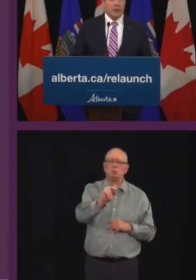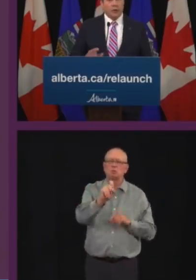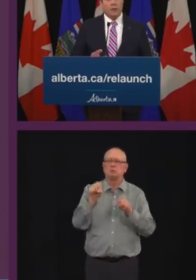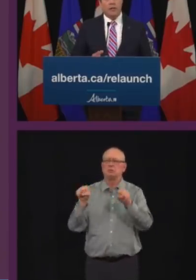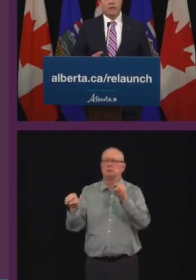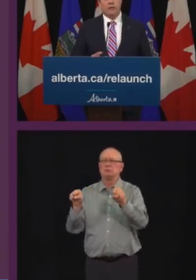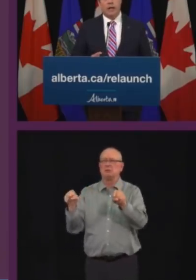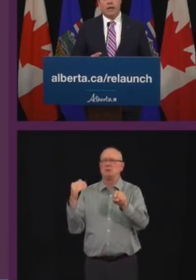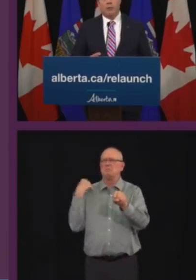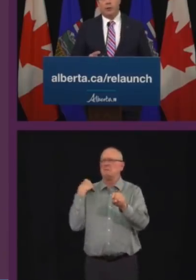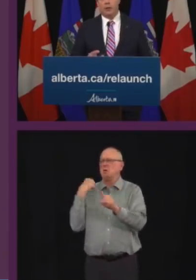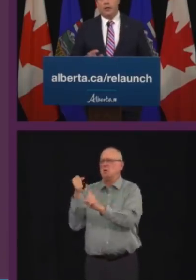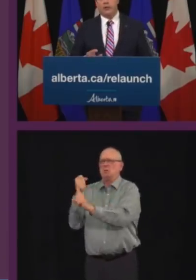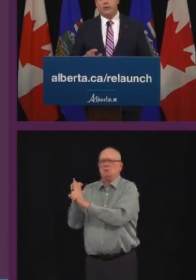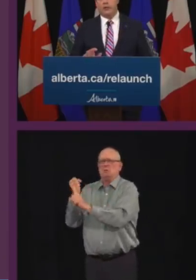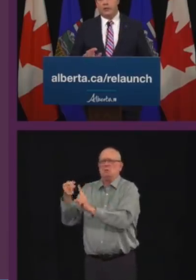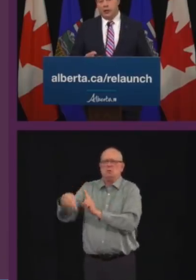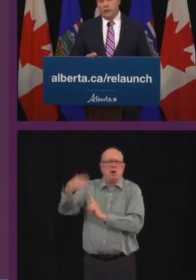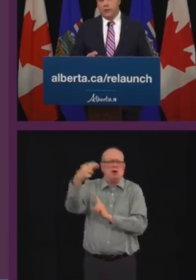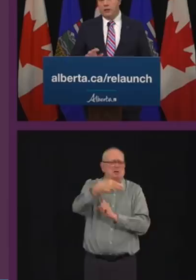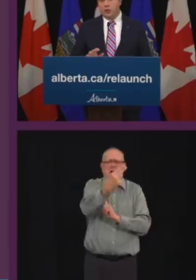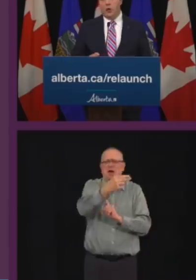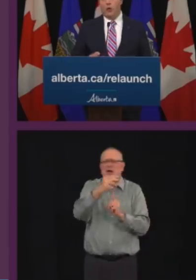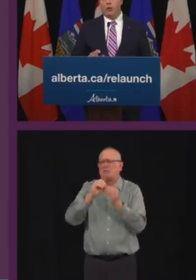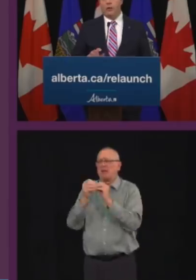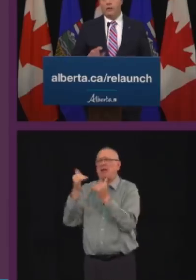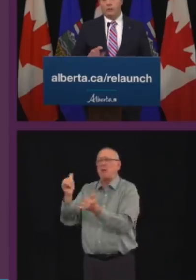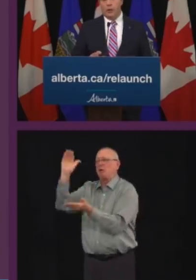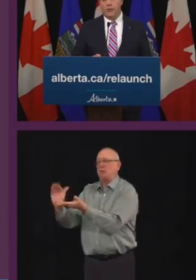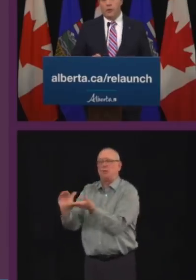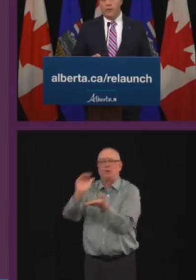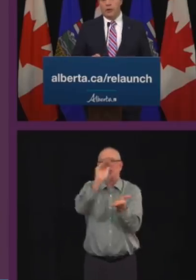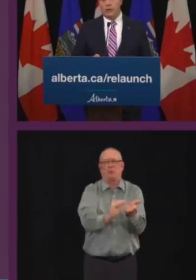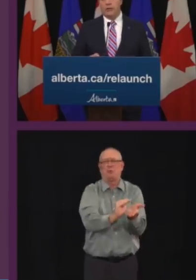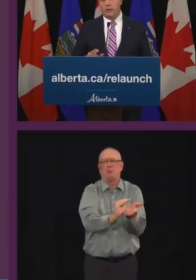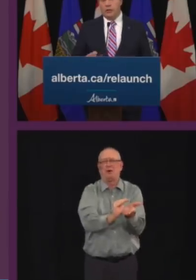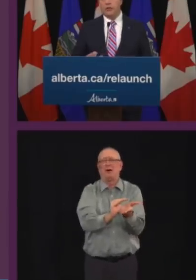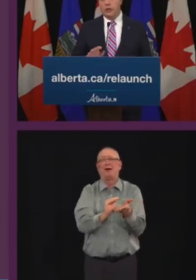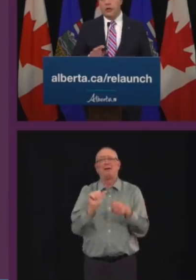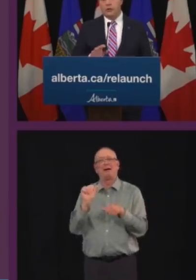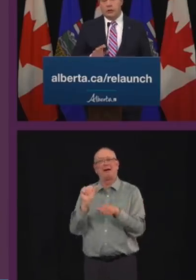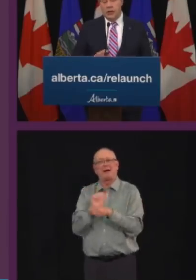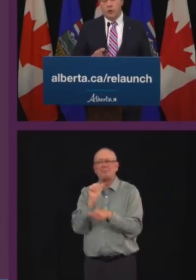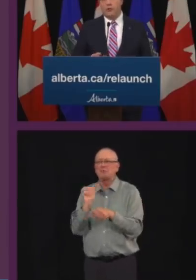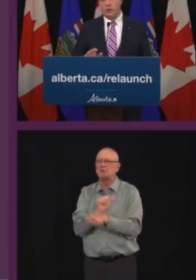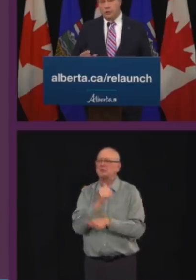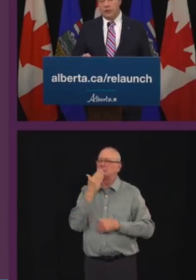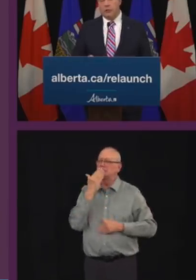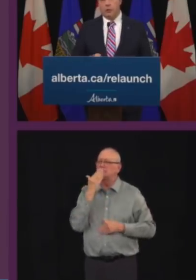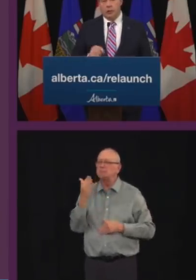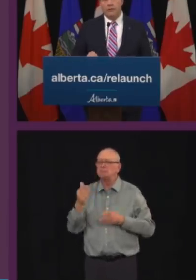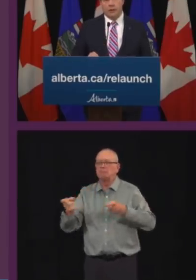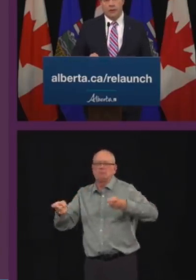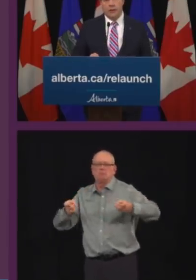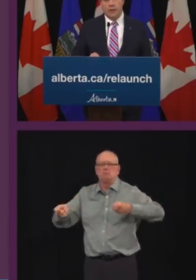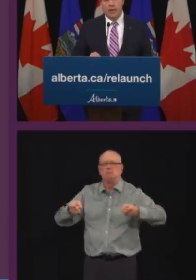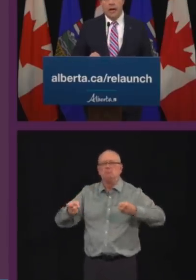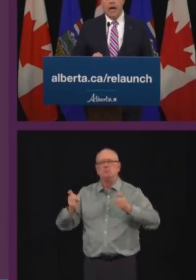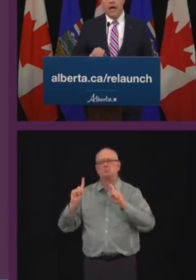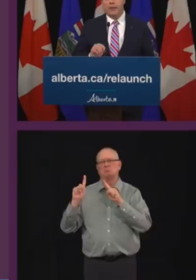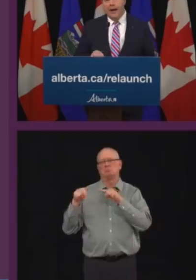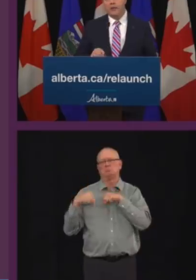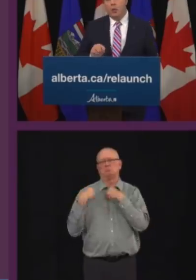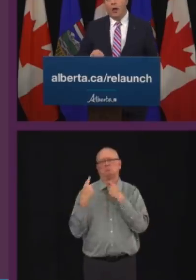So this means that Alberta has successfully controlled the spread of COVID-19 since stage one restrictions were lifted.